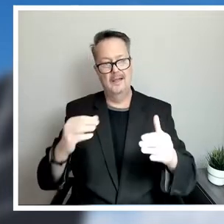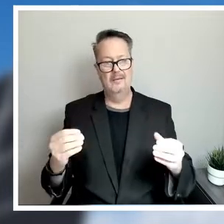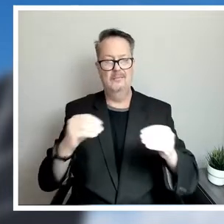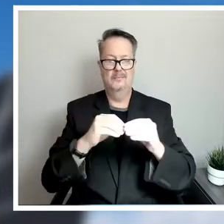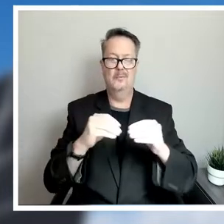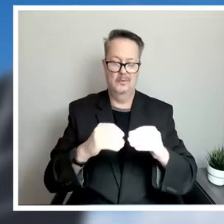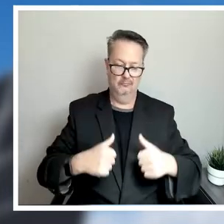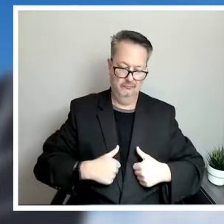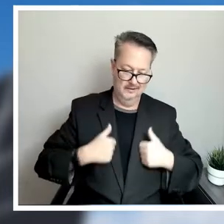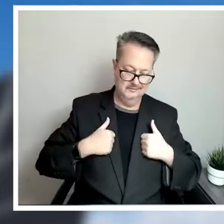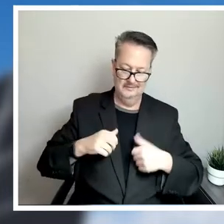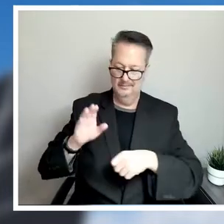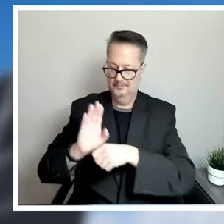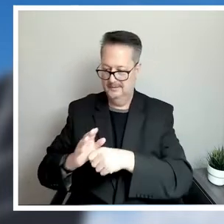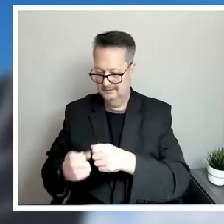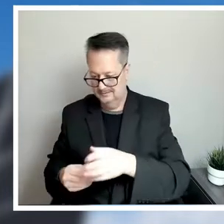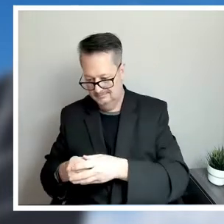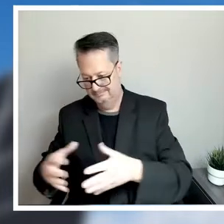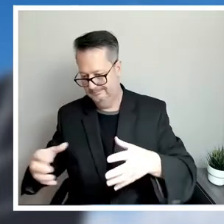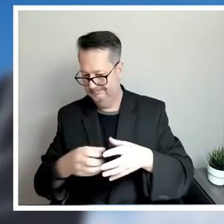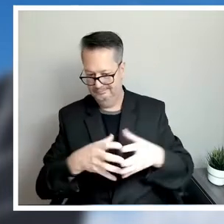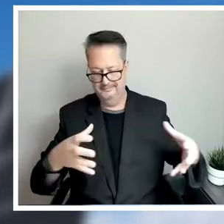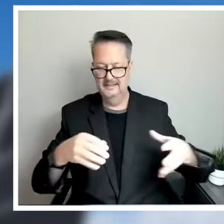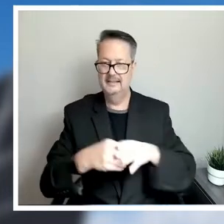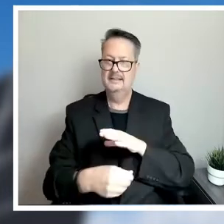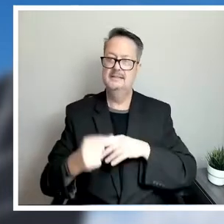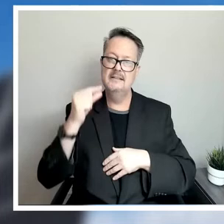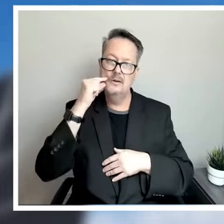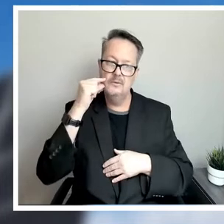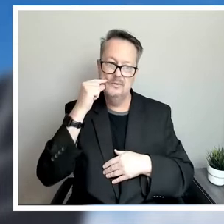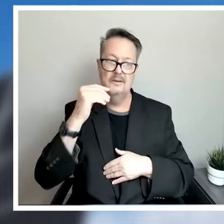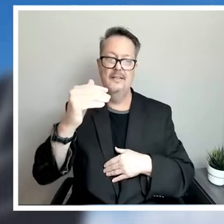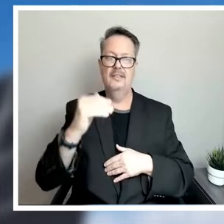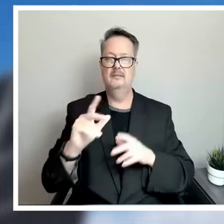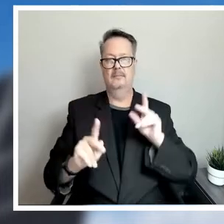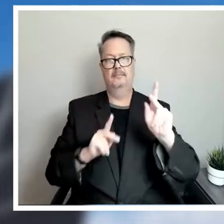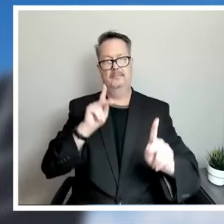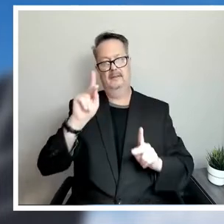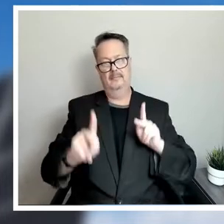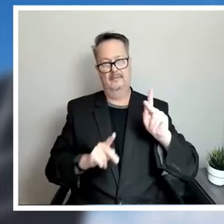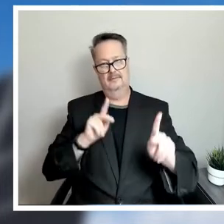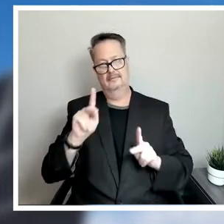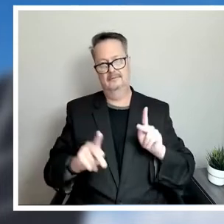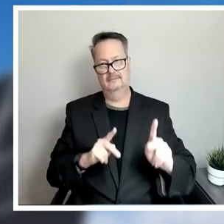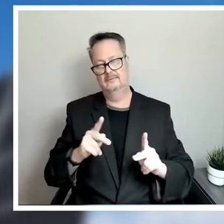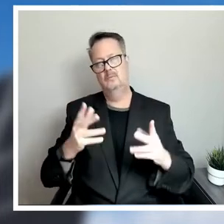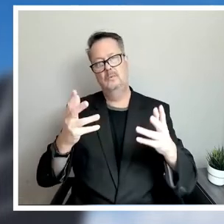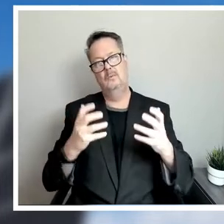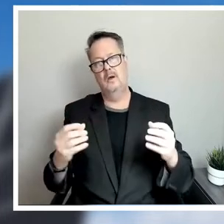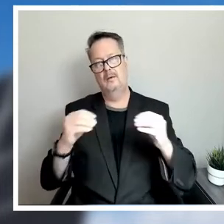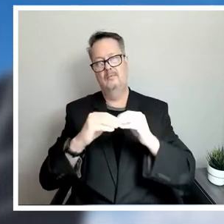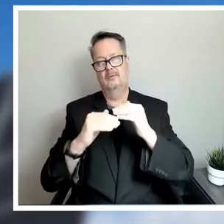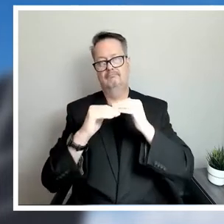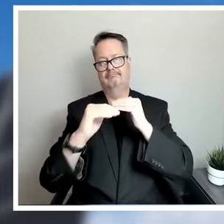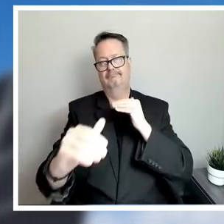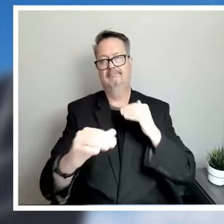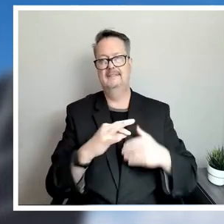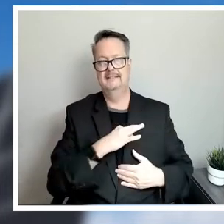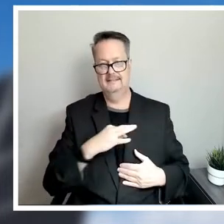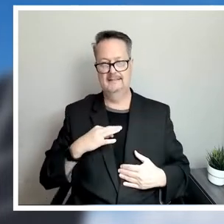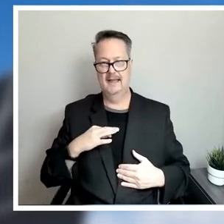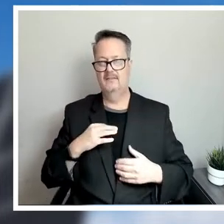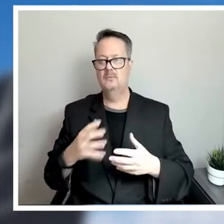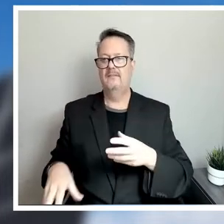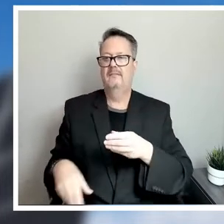in the city of San Antonio. And then people. We mentioned we want to stabilize our staffing levels, and so we have additional funds for that as well.